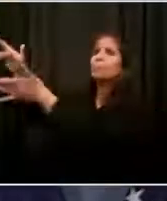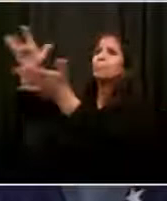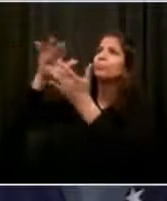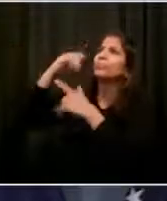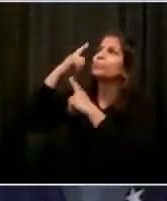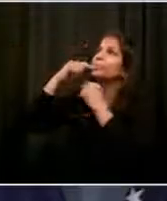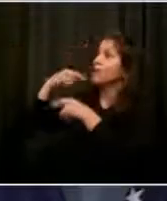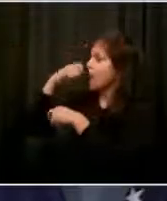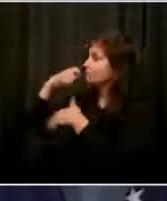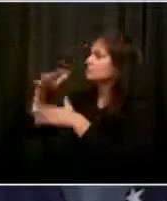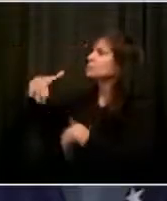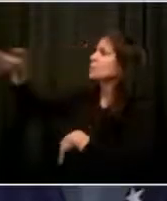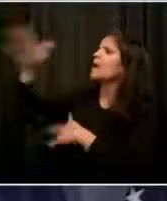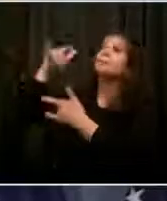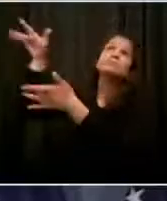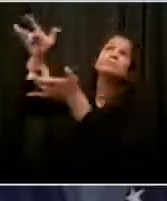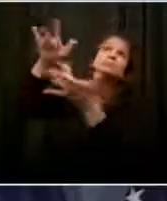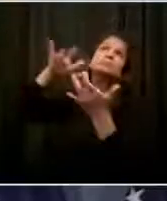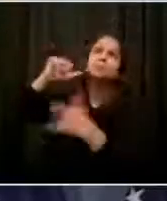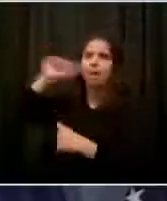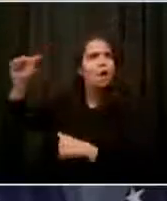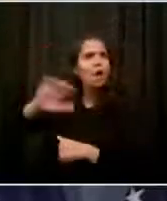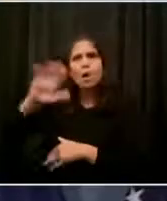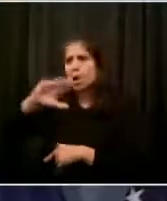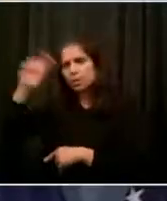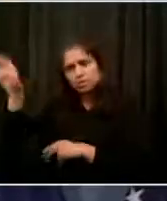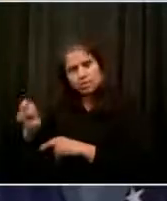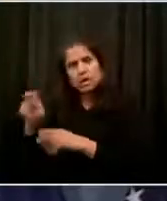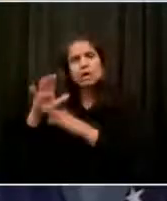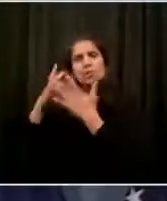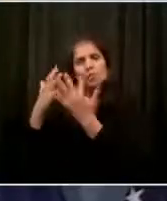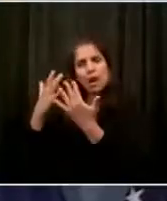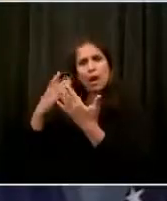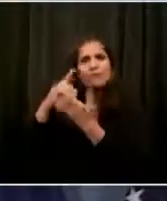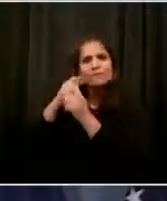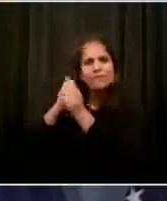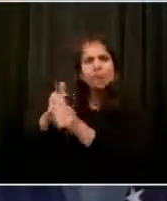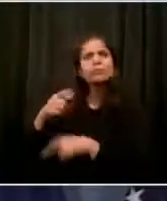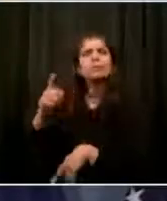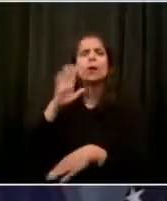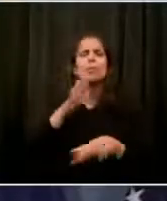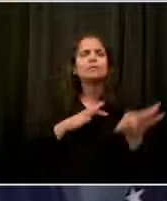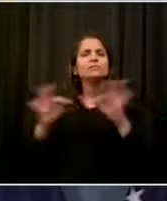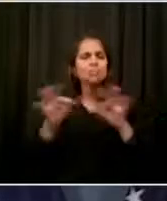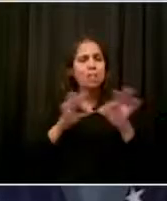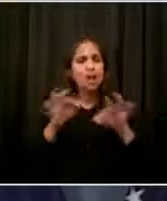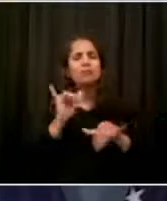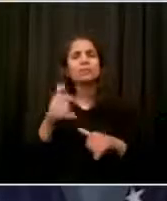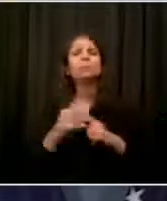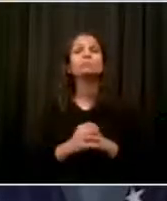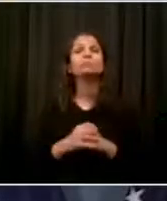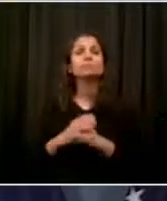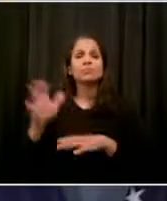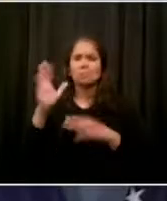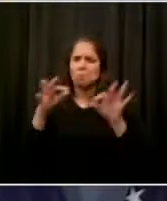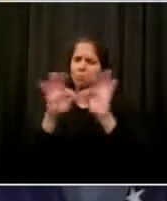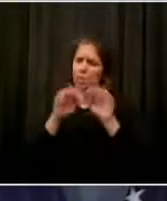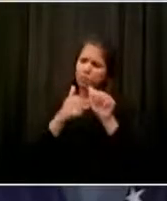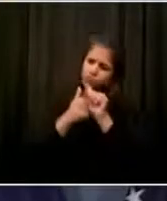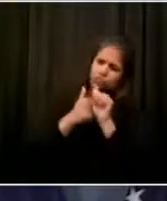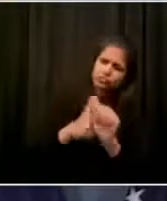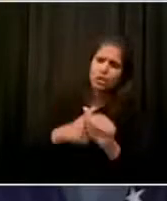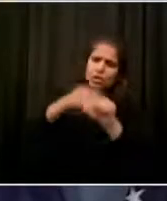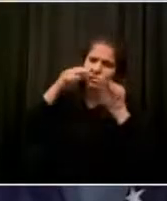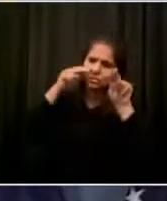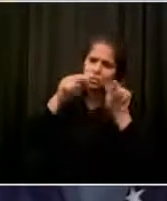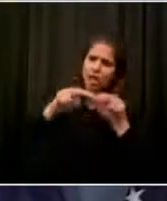confirmed positives that the Test and Trace Corps is reaching out to right now. That, by definition, is job one because we know a certain number